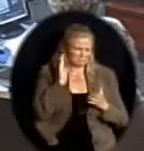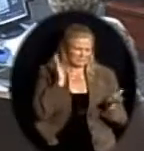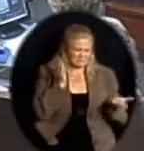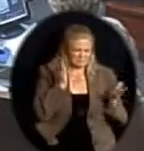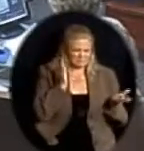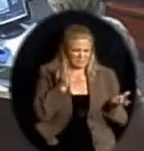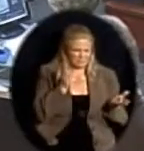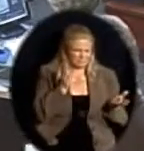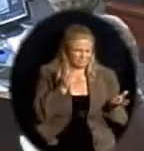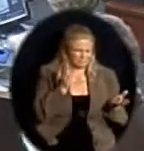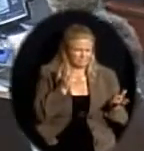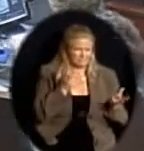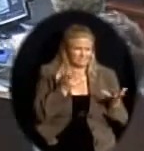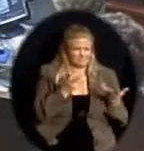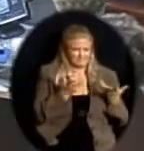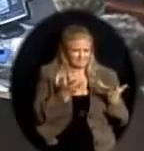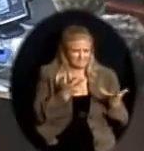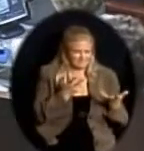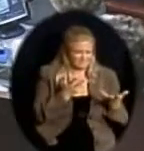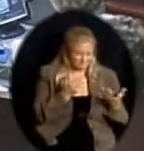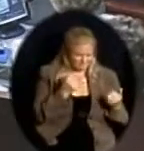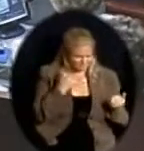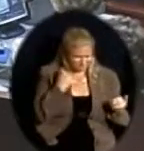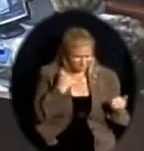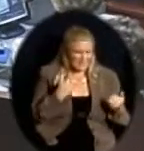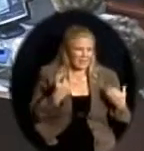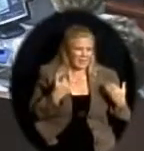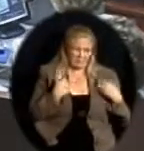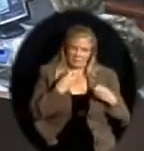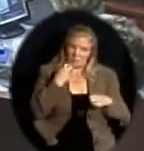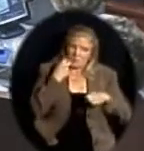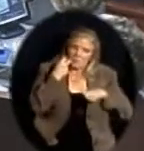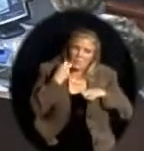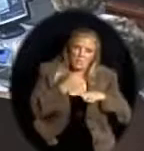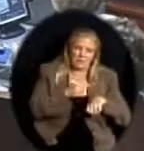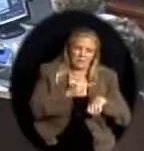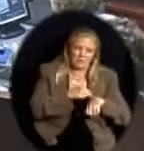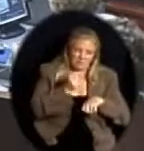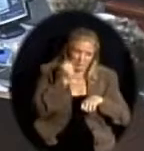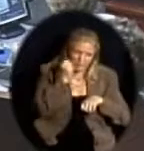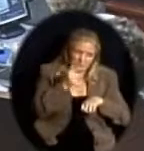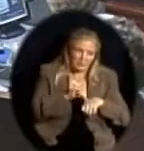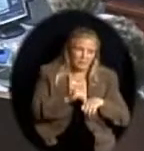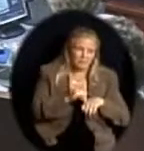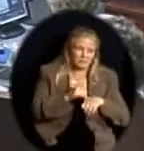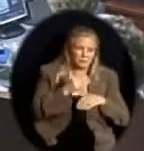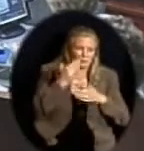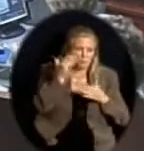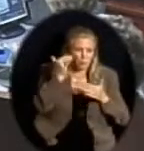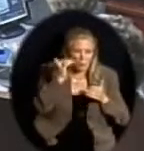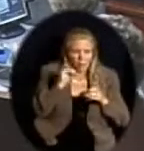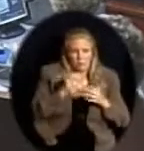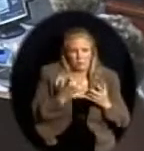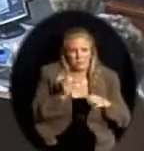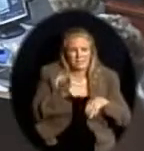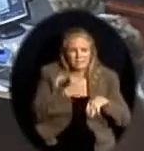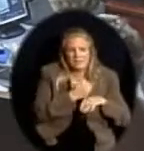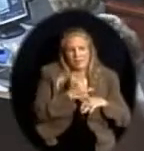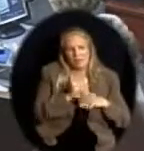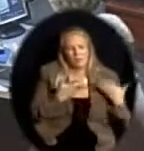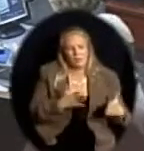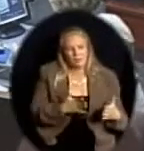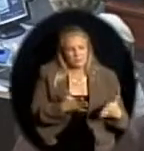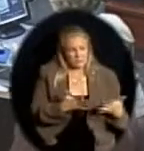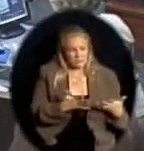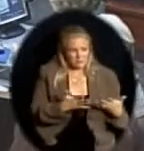and I'm having difficulty trying to understand this, and what's driving this, and how this